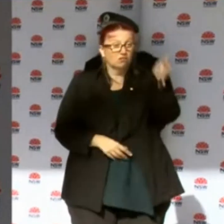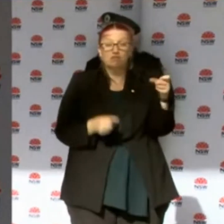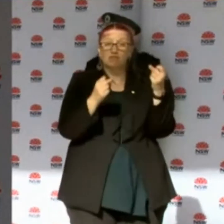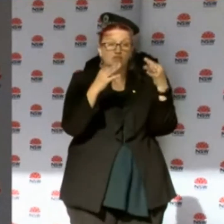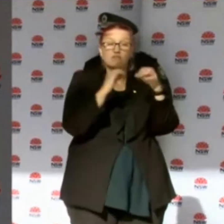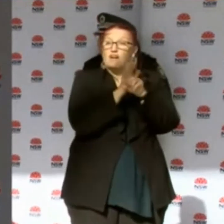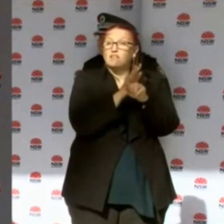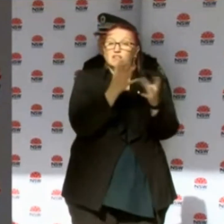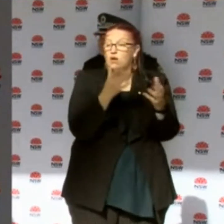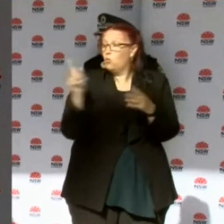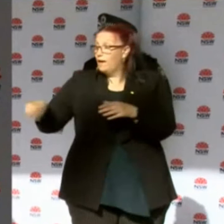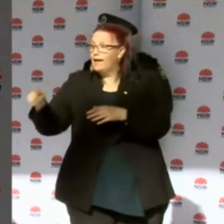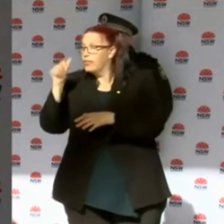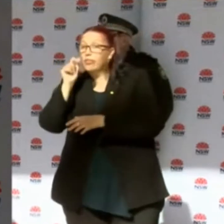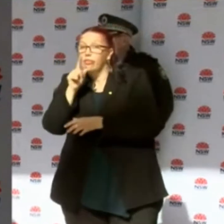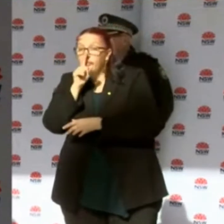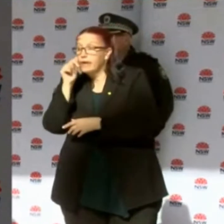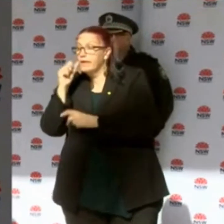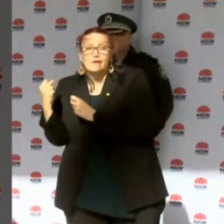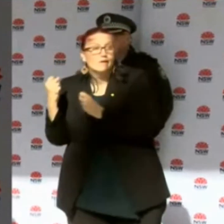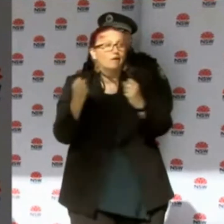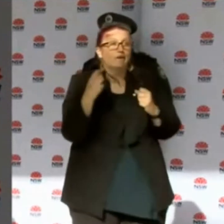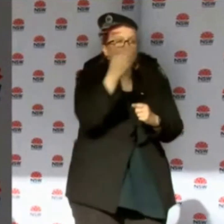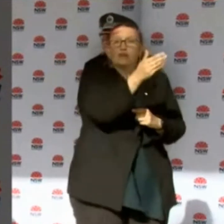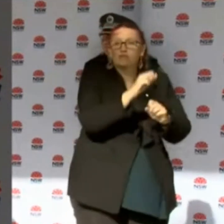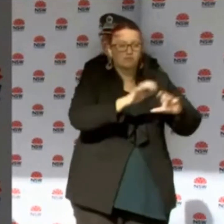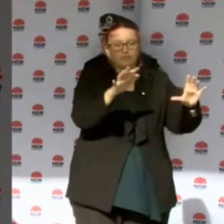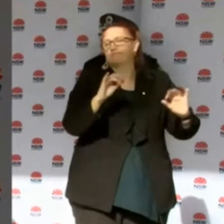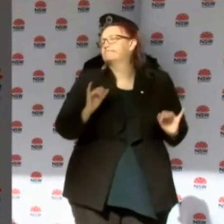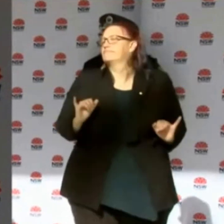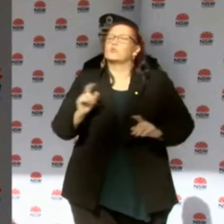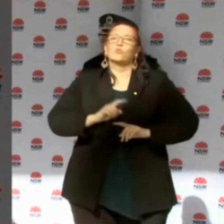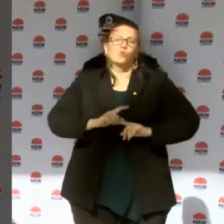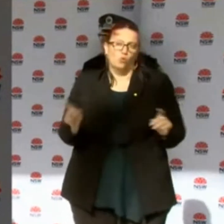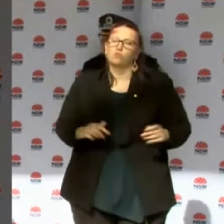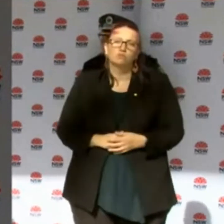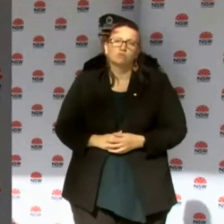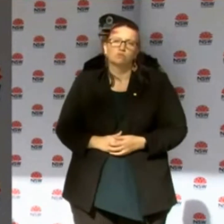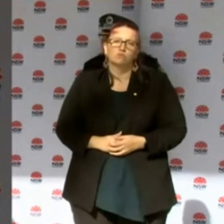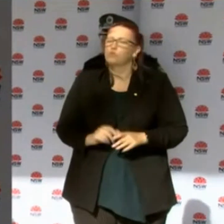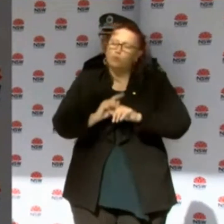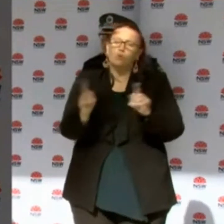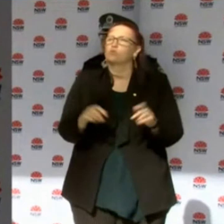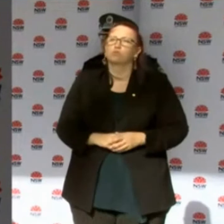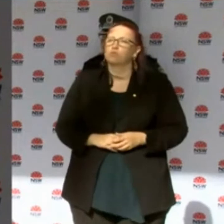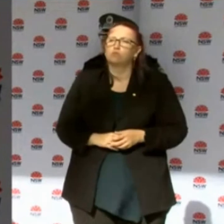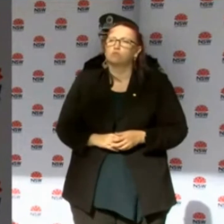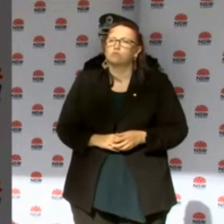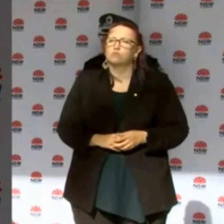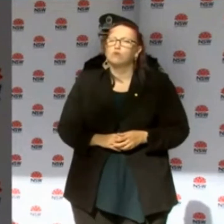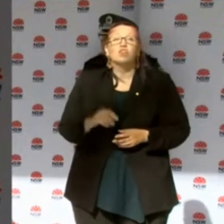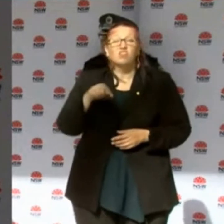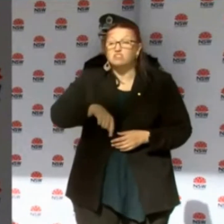saying. But today is really a day where all of us say to ourselves this is a serious, serious situation.